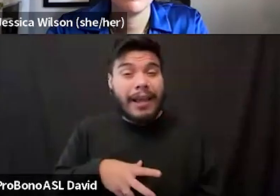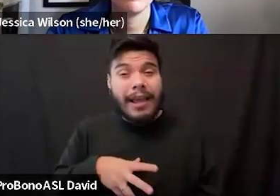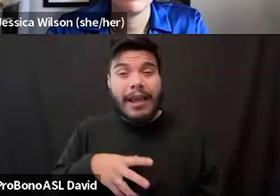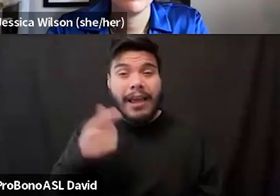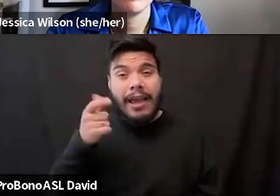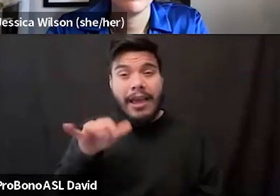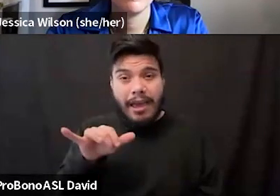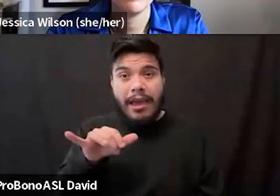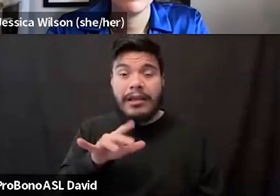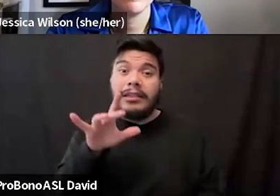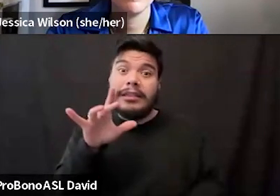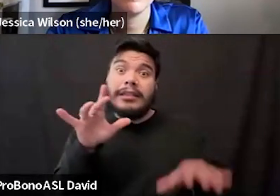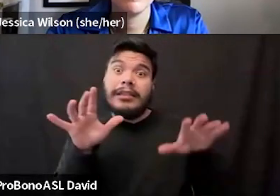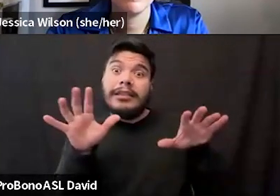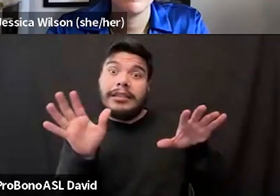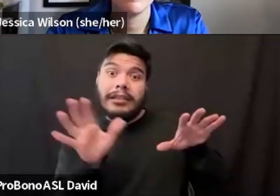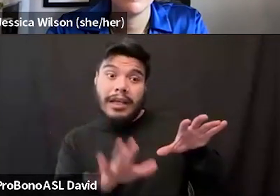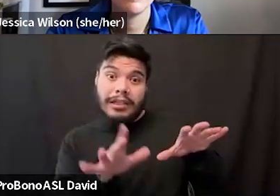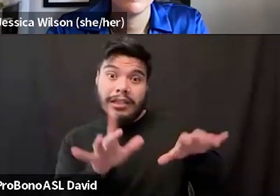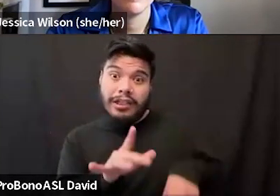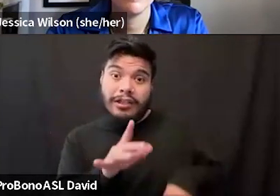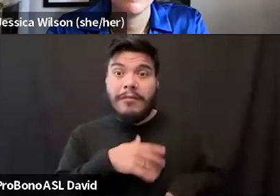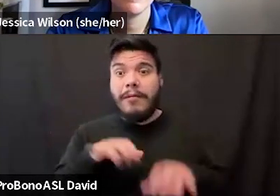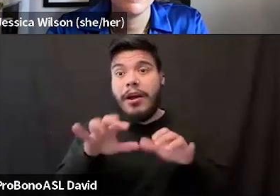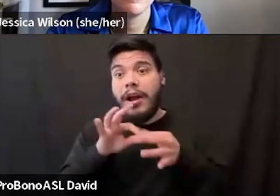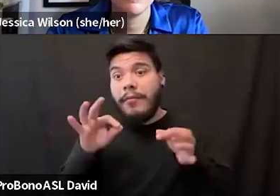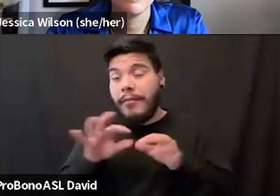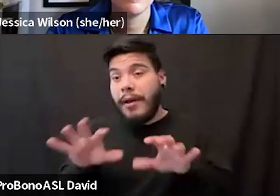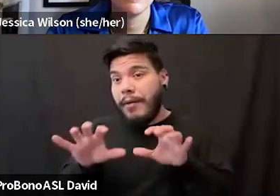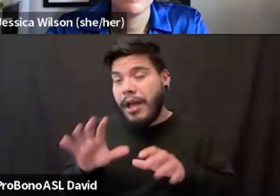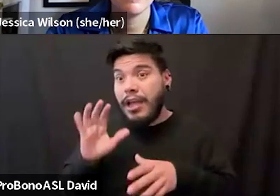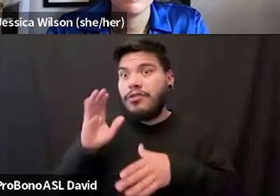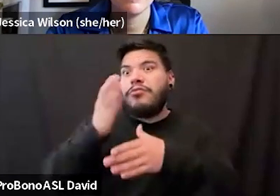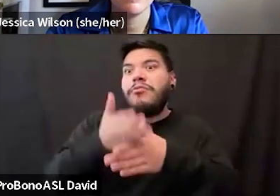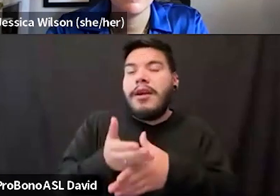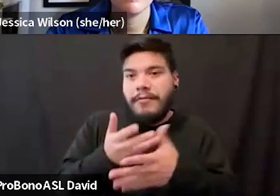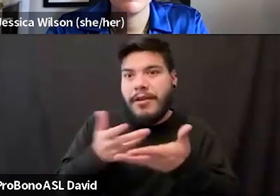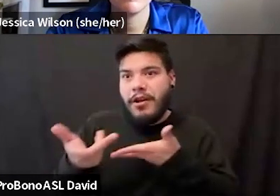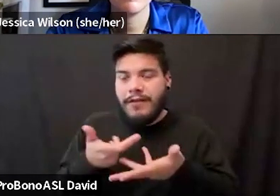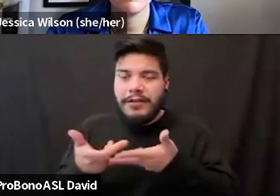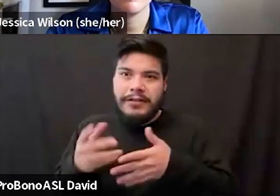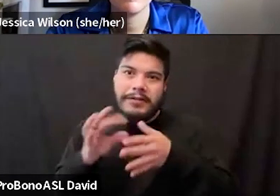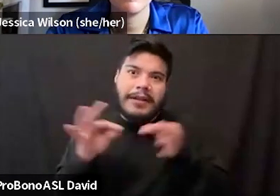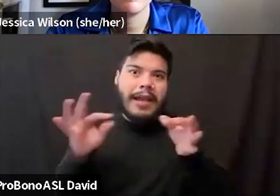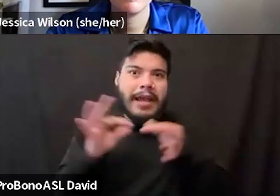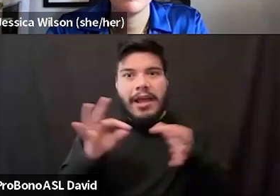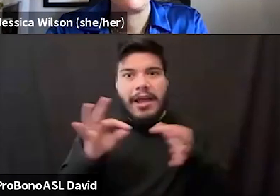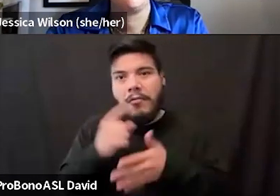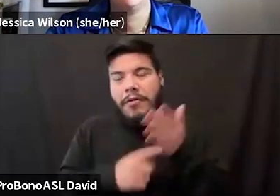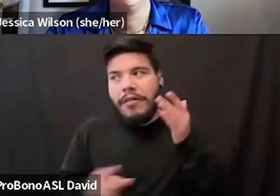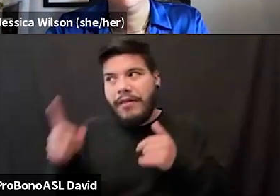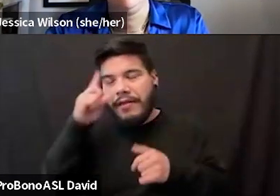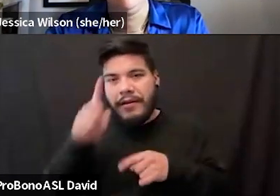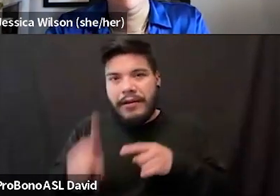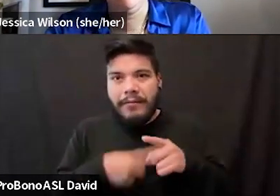it, comment on my butt, like, you know, interrupt my conversations to like say what they think about my butt